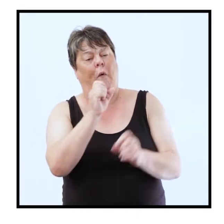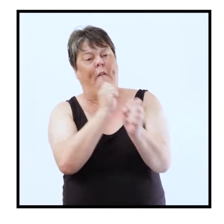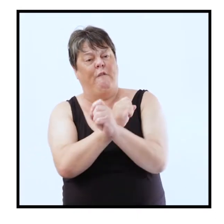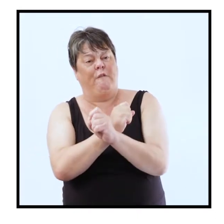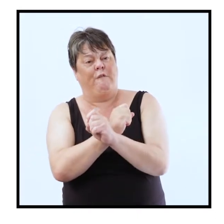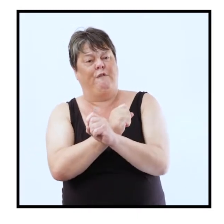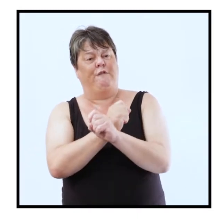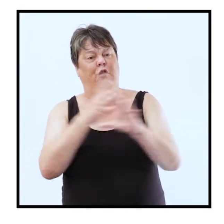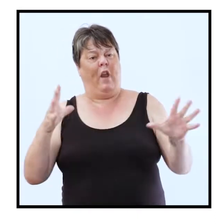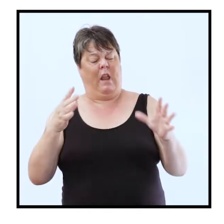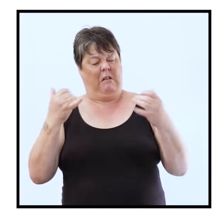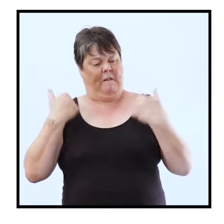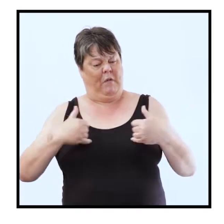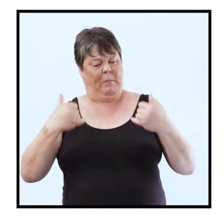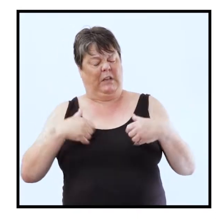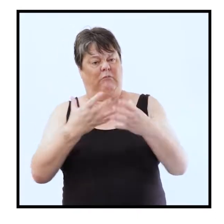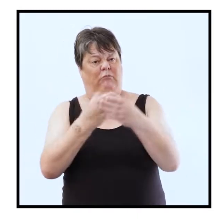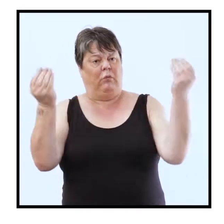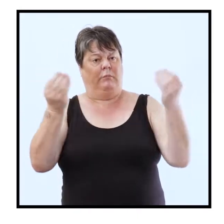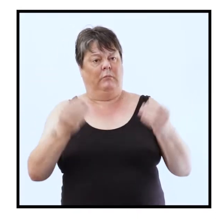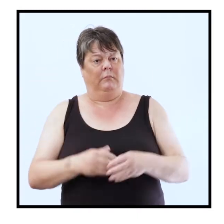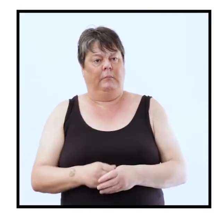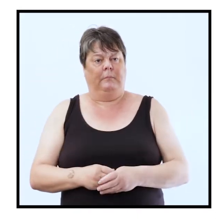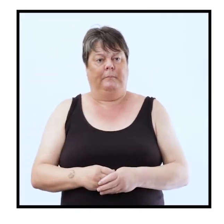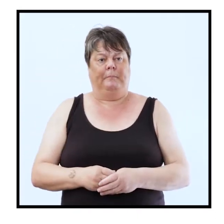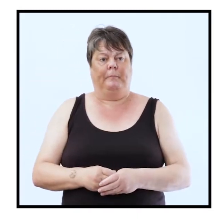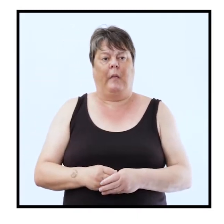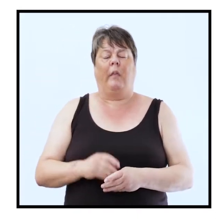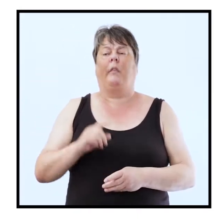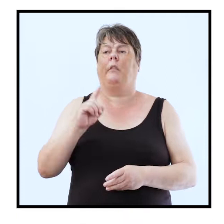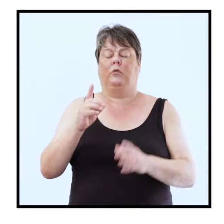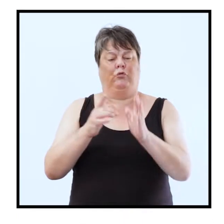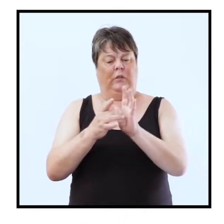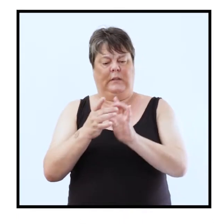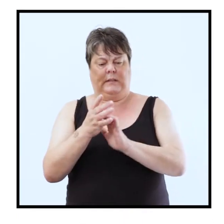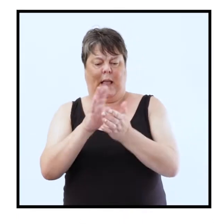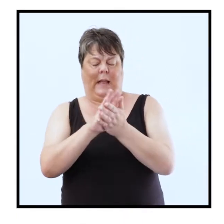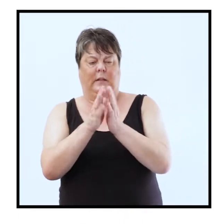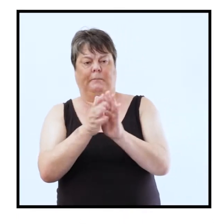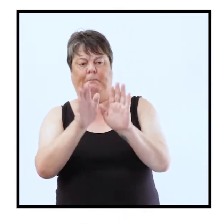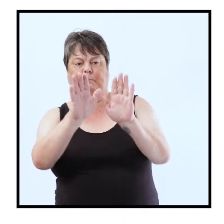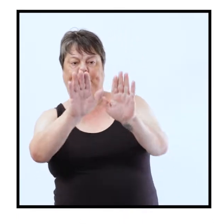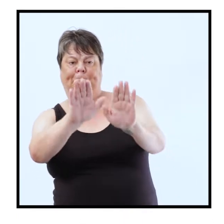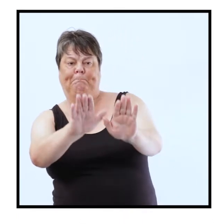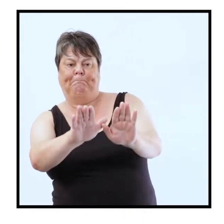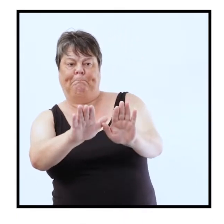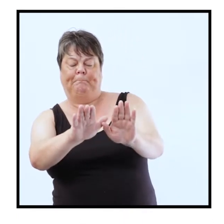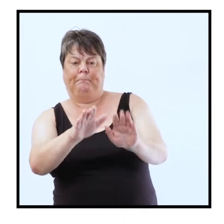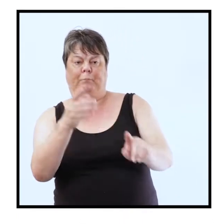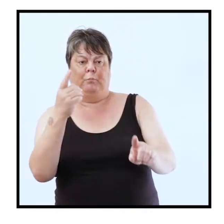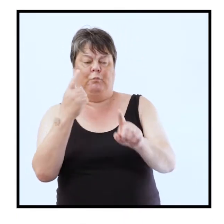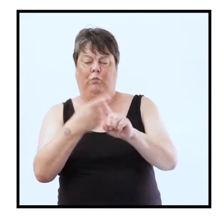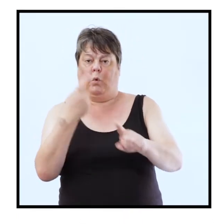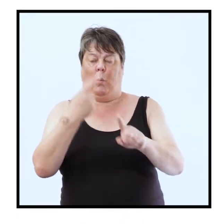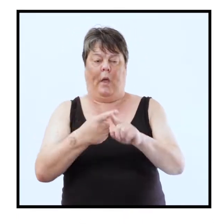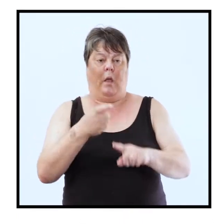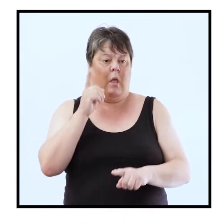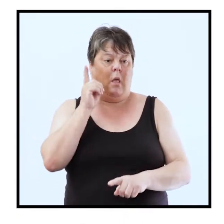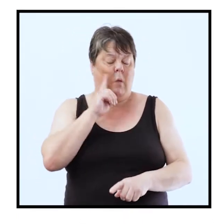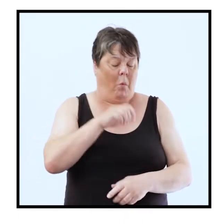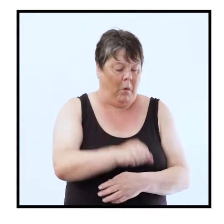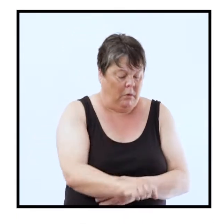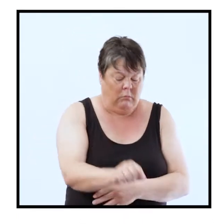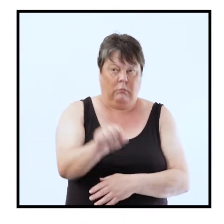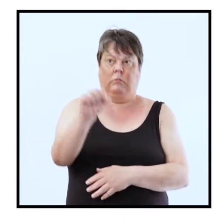free from your infirmity then he put his hands on her and immediately she